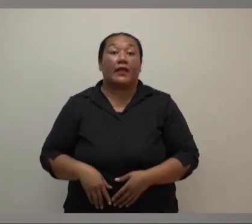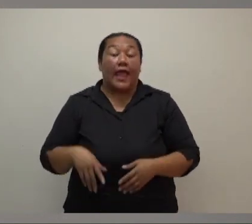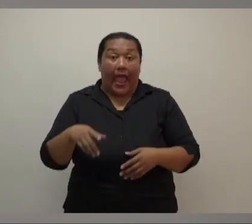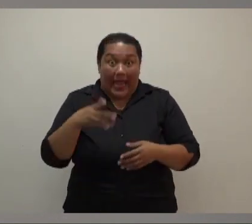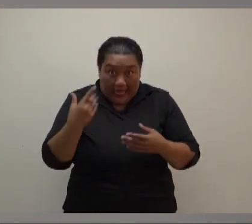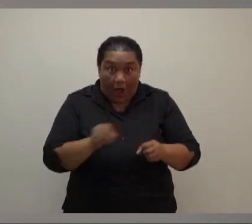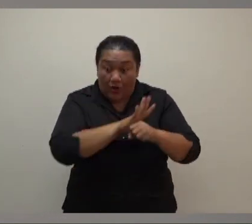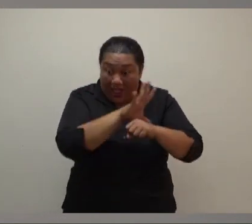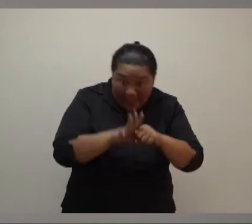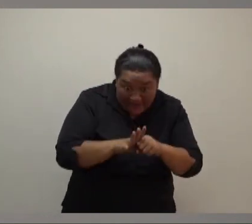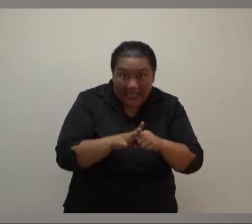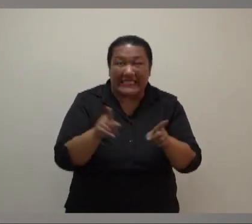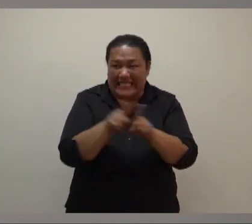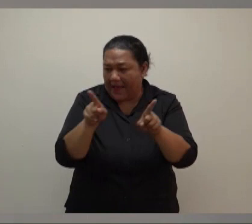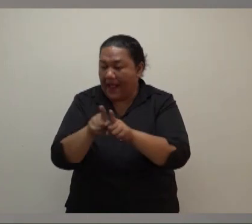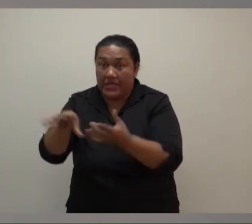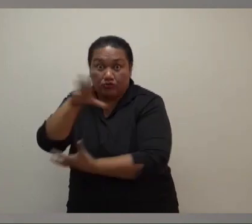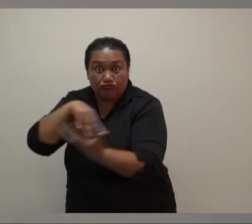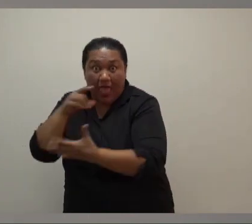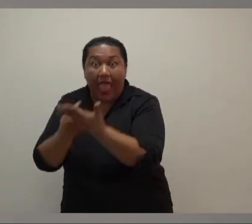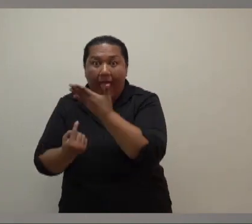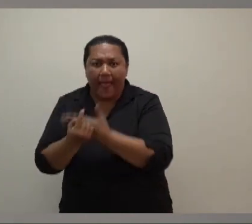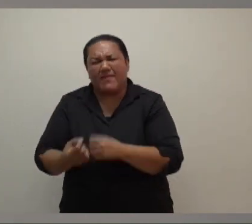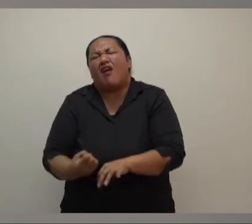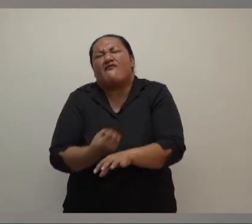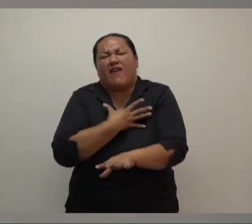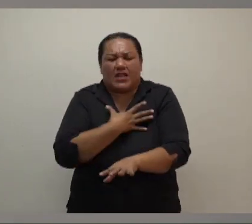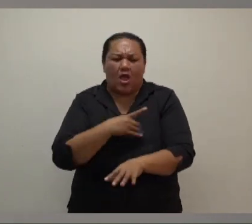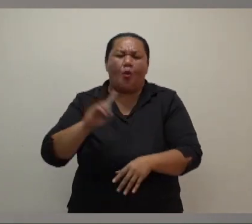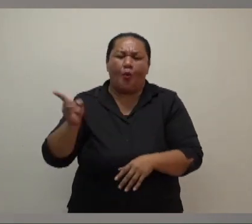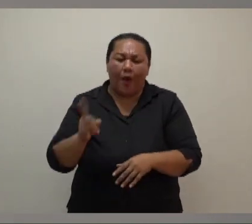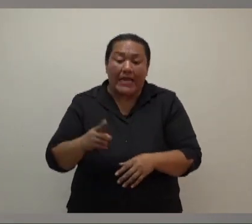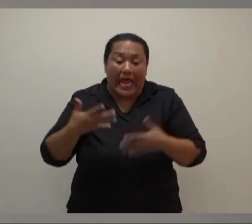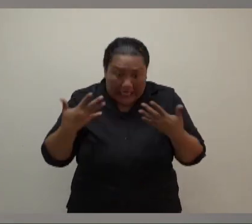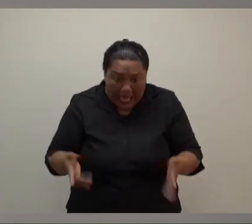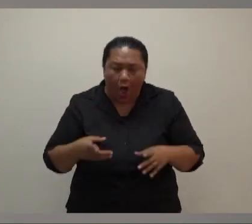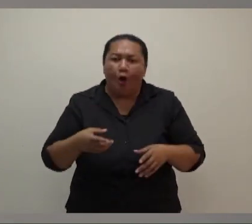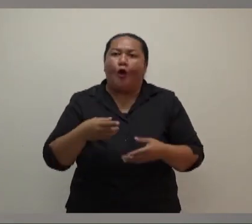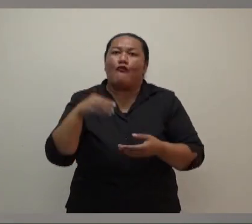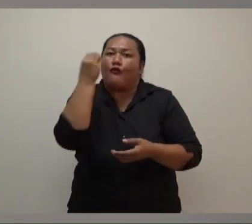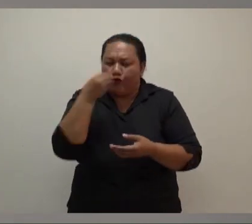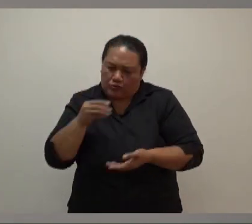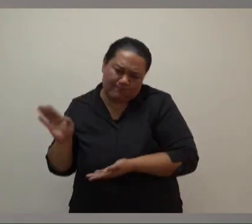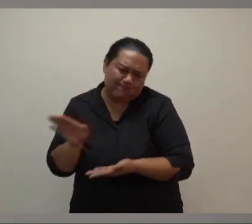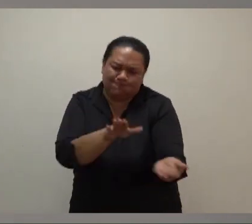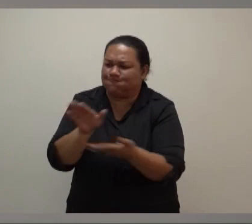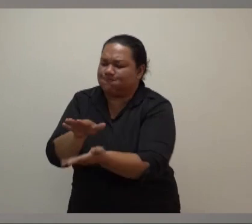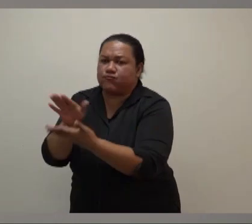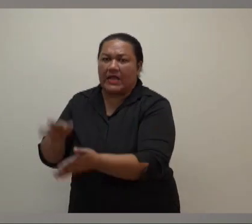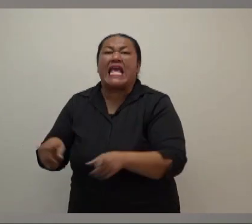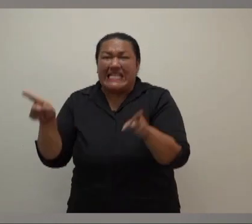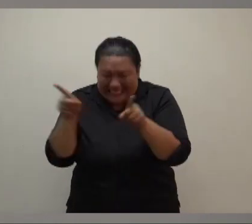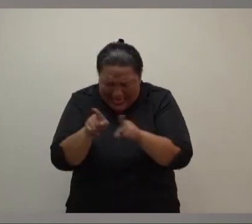are both serious threats to the global food supply. We've seen that for ourselves in Fiji, as have billions of people around the world.